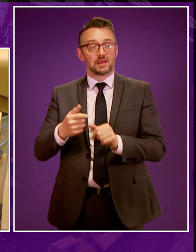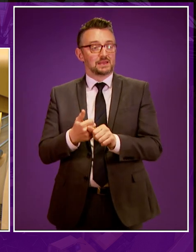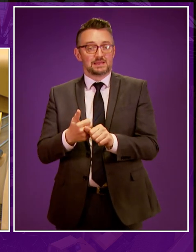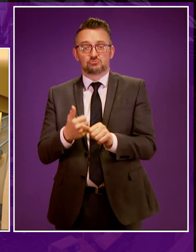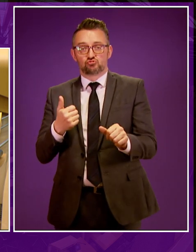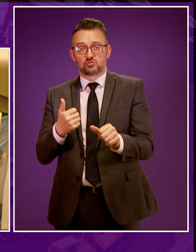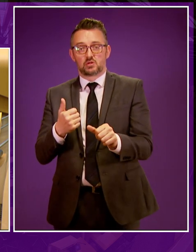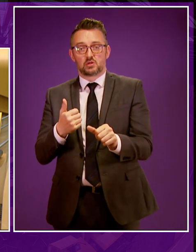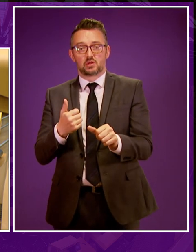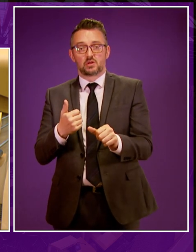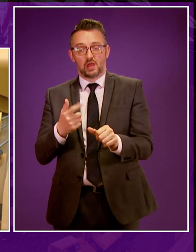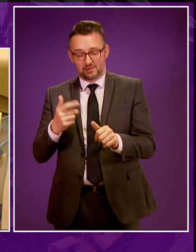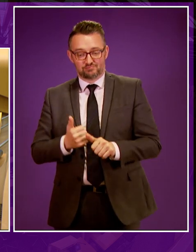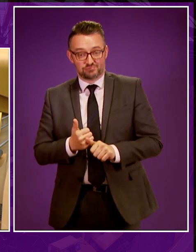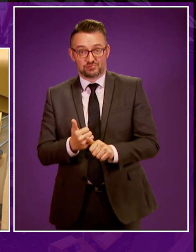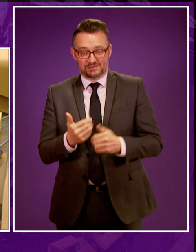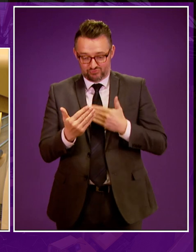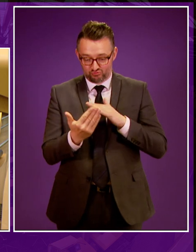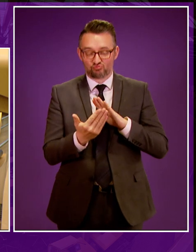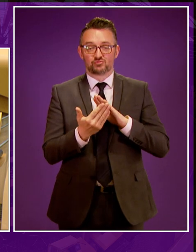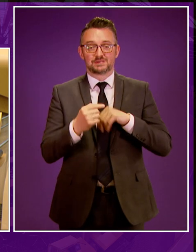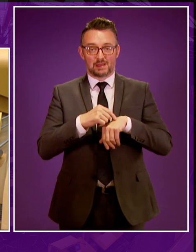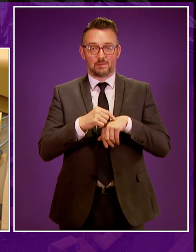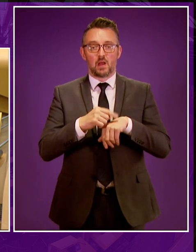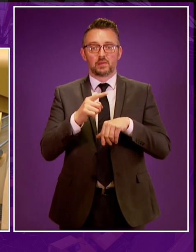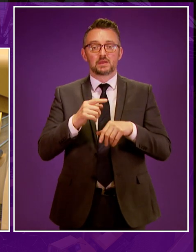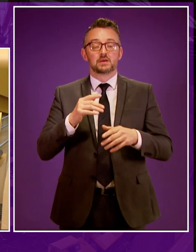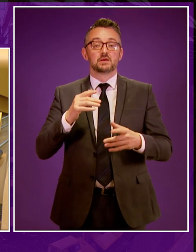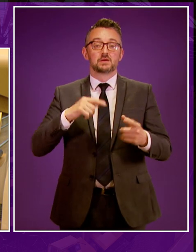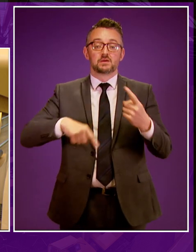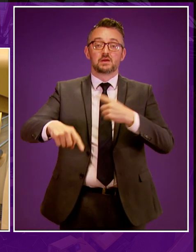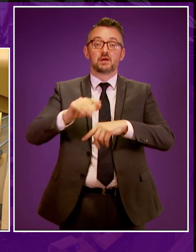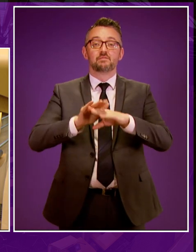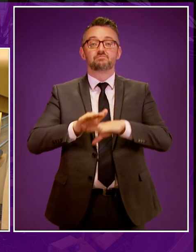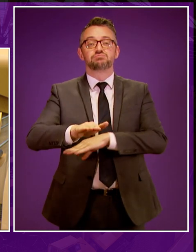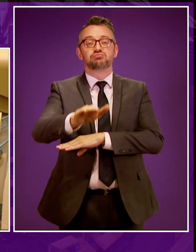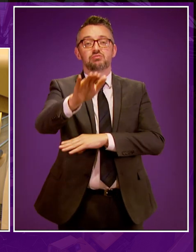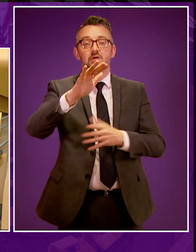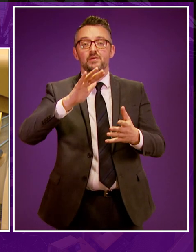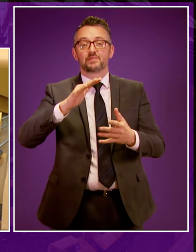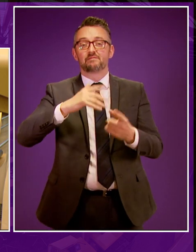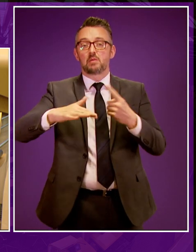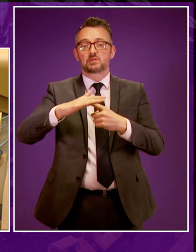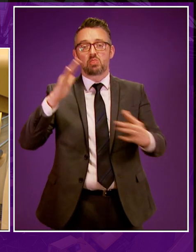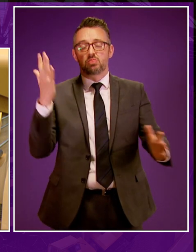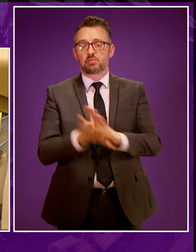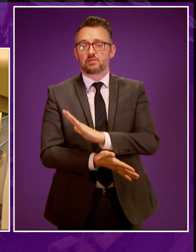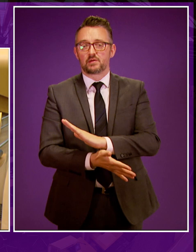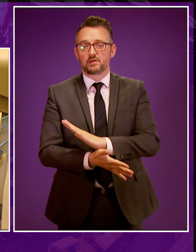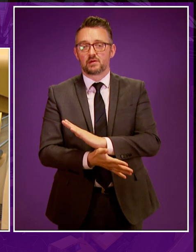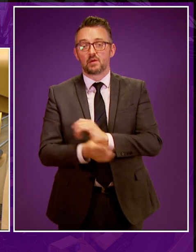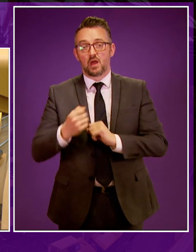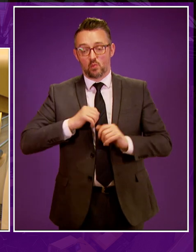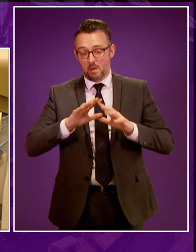propped up in the short-term while damaging our environment in the long-term. And even when threat